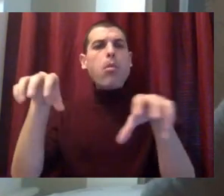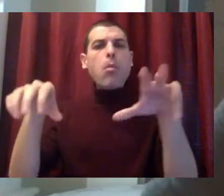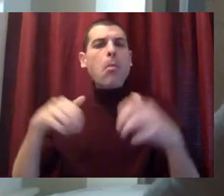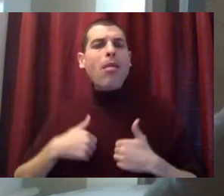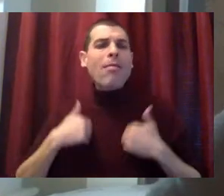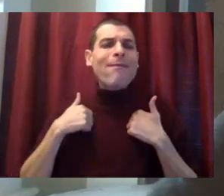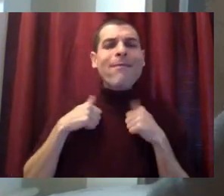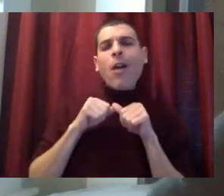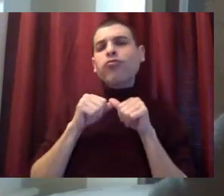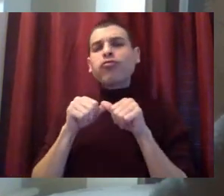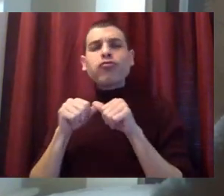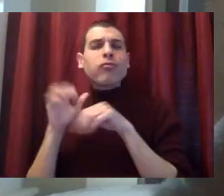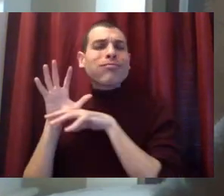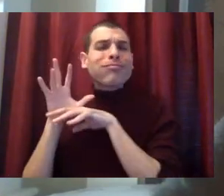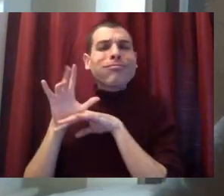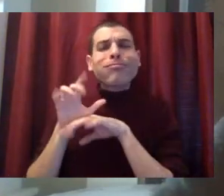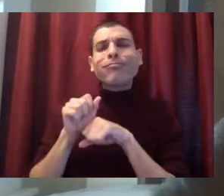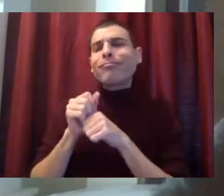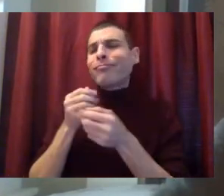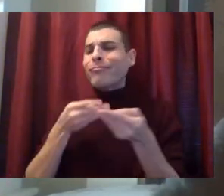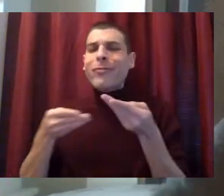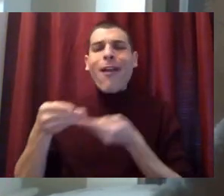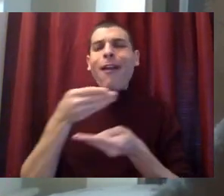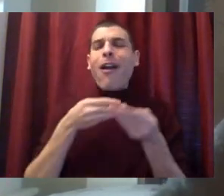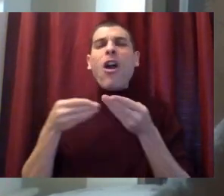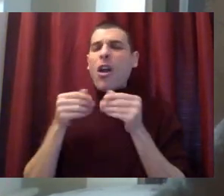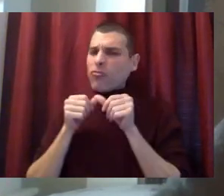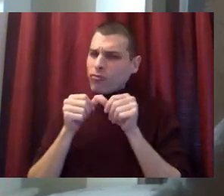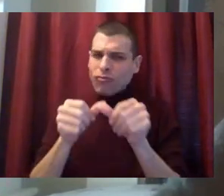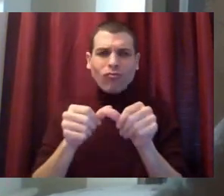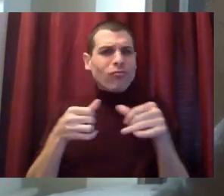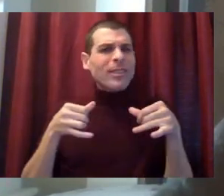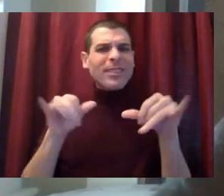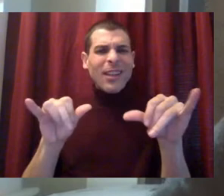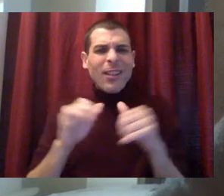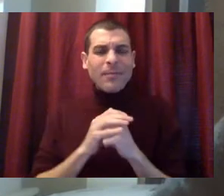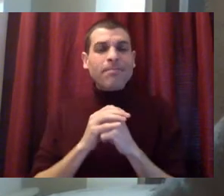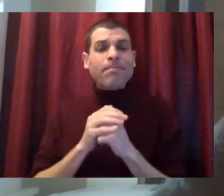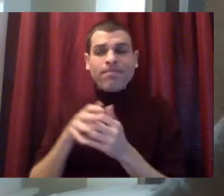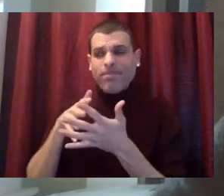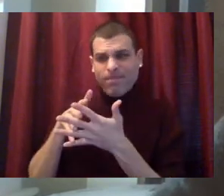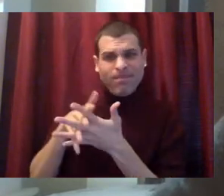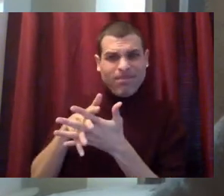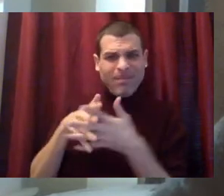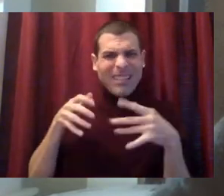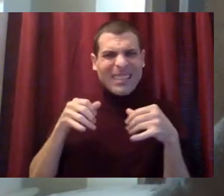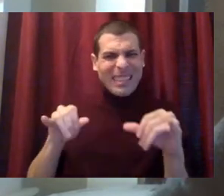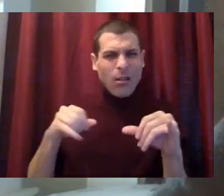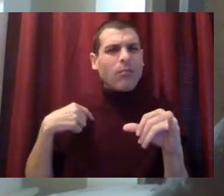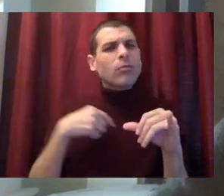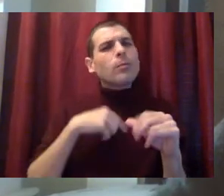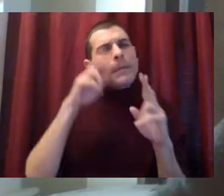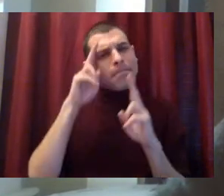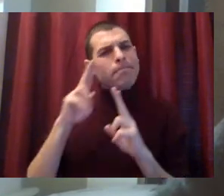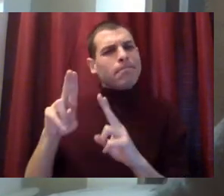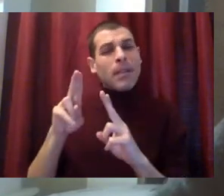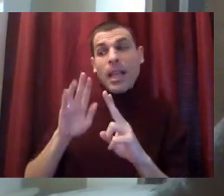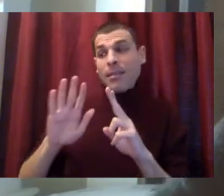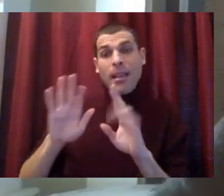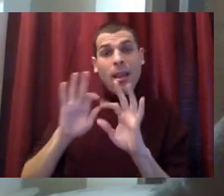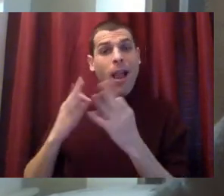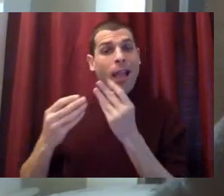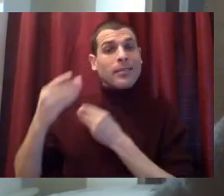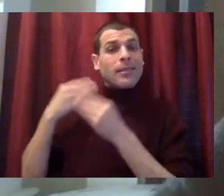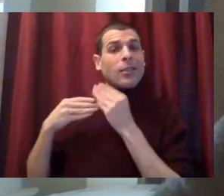on. Together, we recognize their unbreakable connections to this land and honor the resilience of their ancestors and the